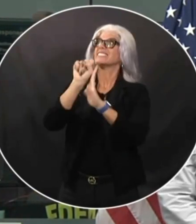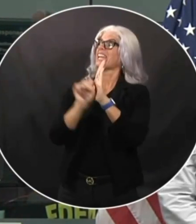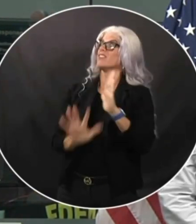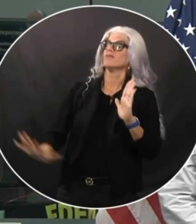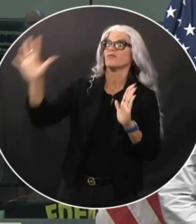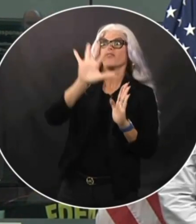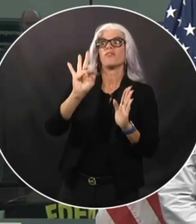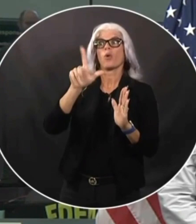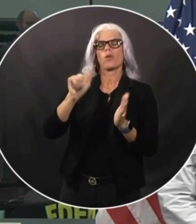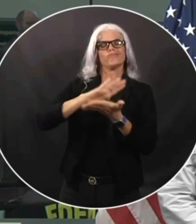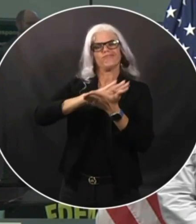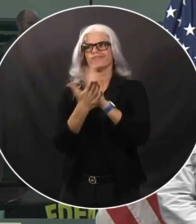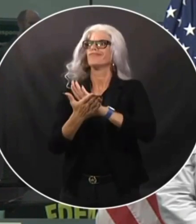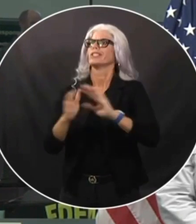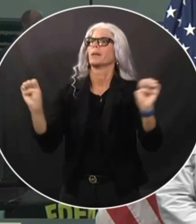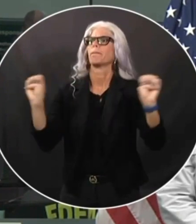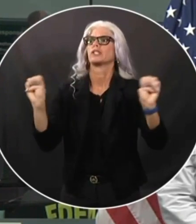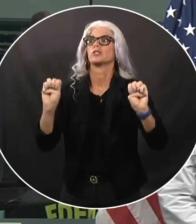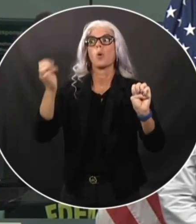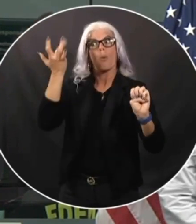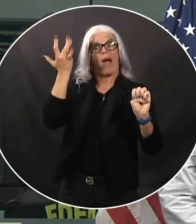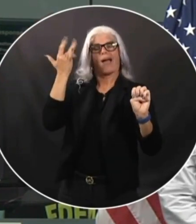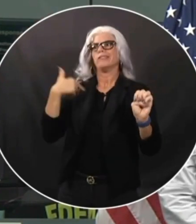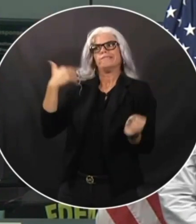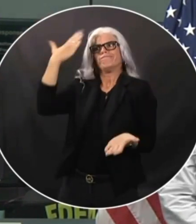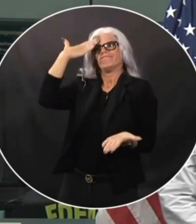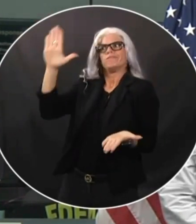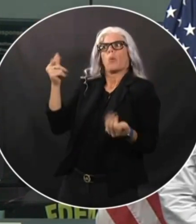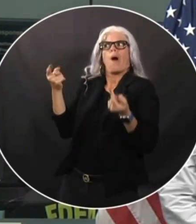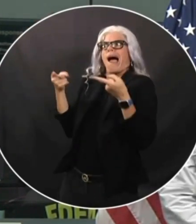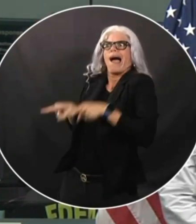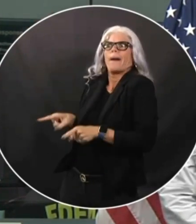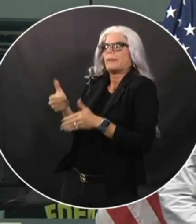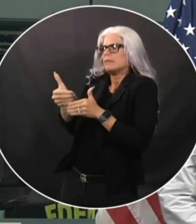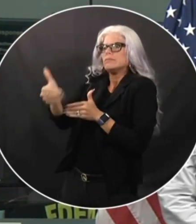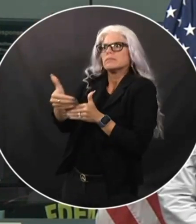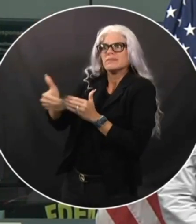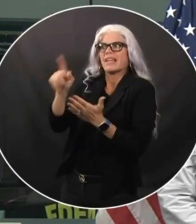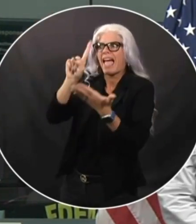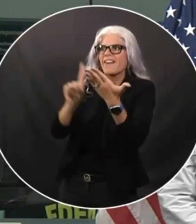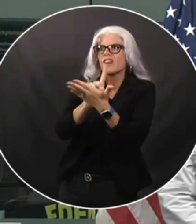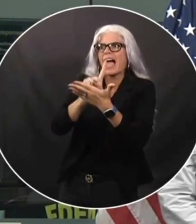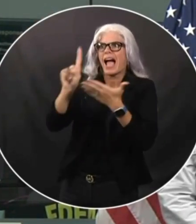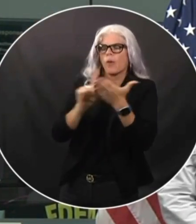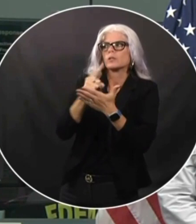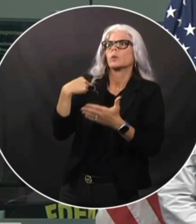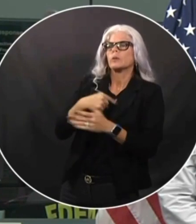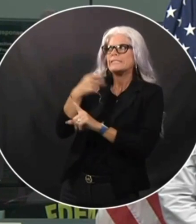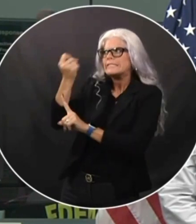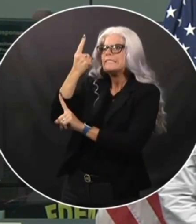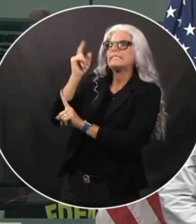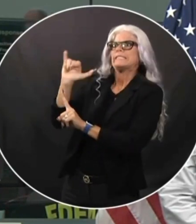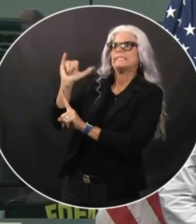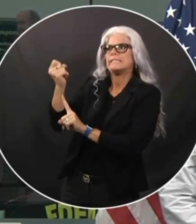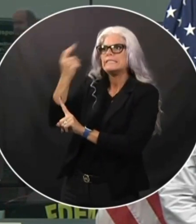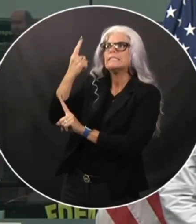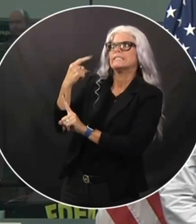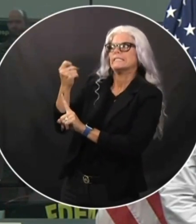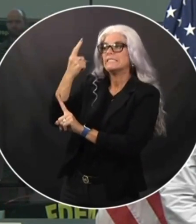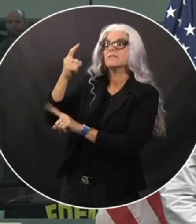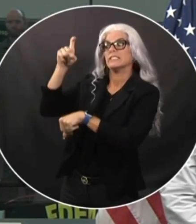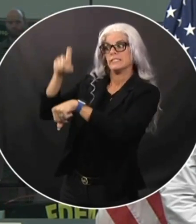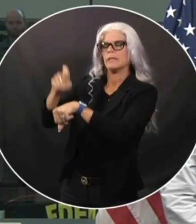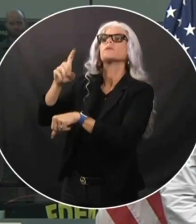exists. Of course, as we go every hour, we get a little bit more certainty in the general area, and we know that this is going to have major impacts on